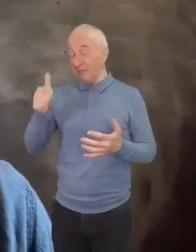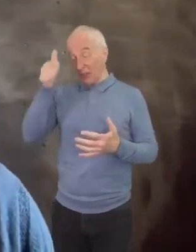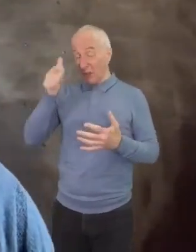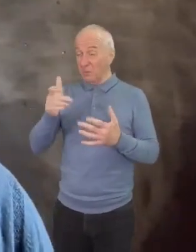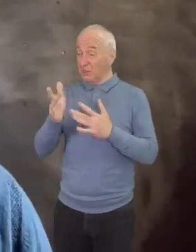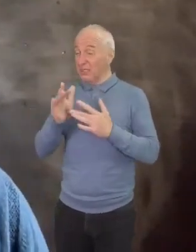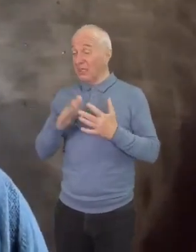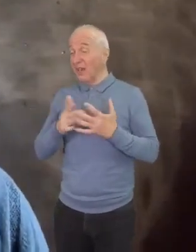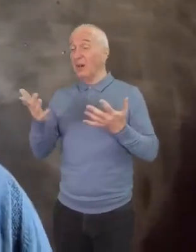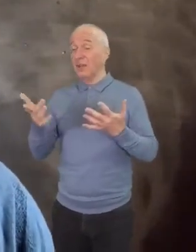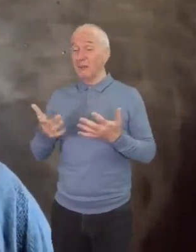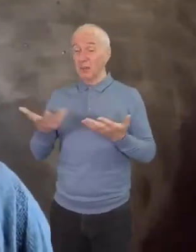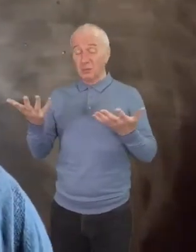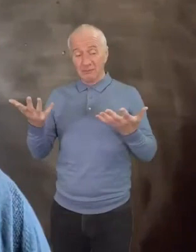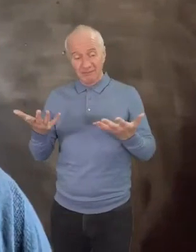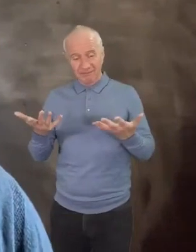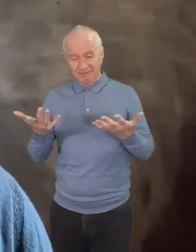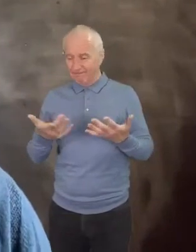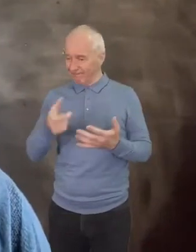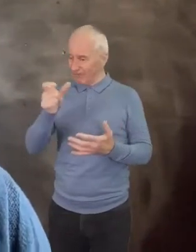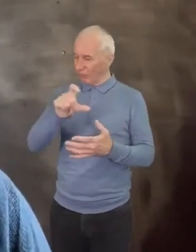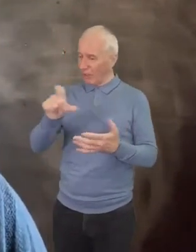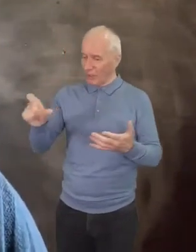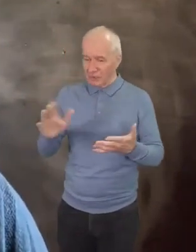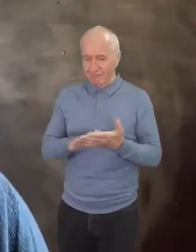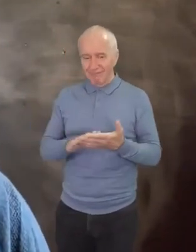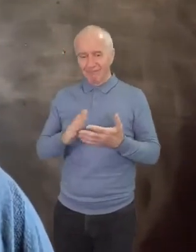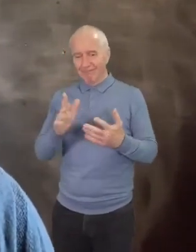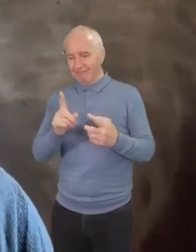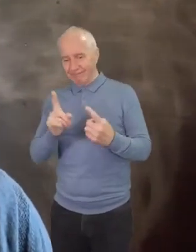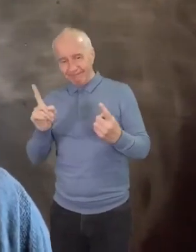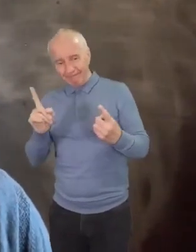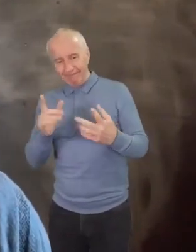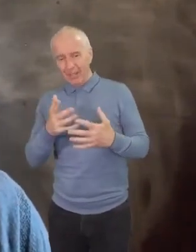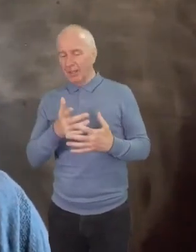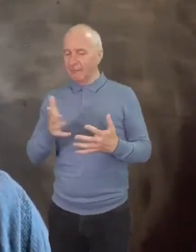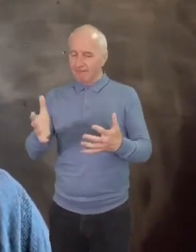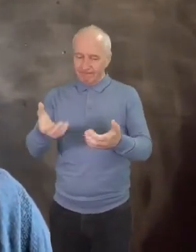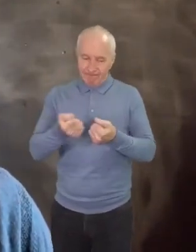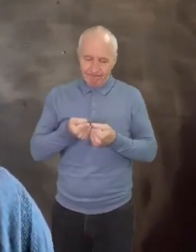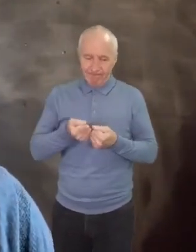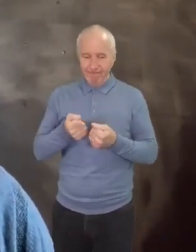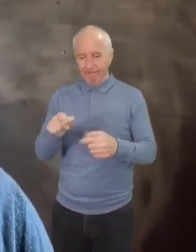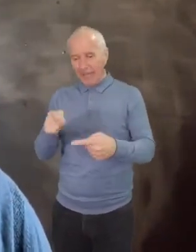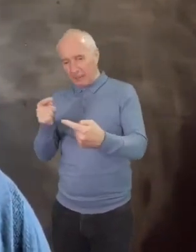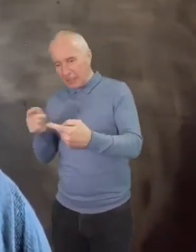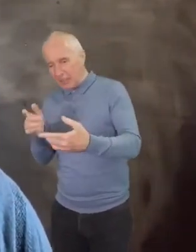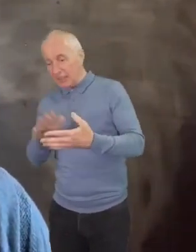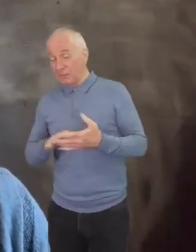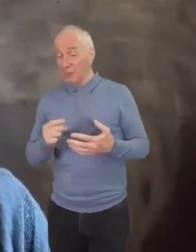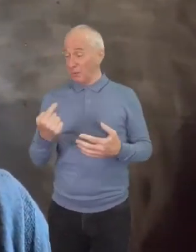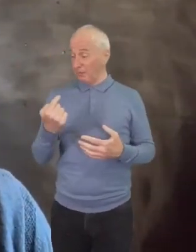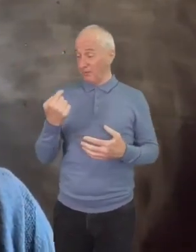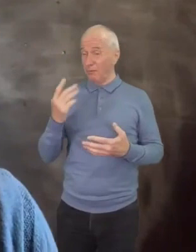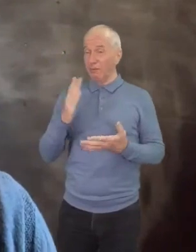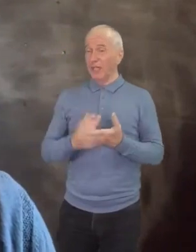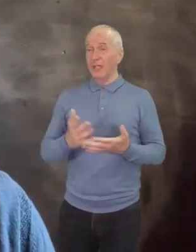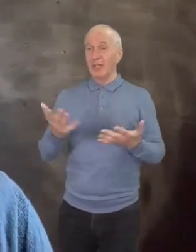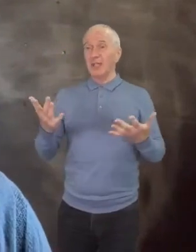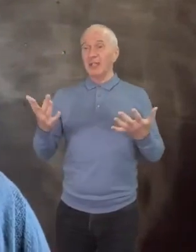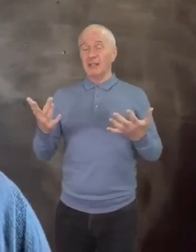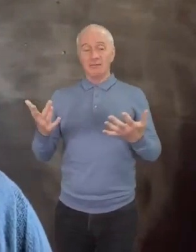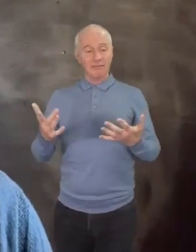Christ's teachings were being deployed in the service of white supremacy. And these phrases were like blanket